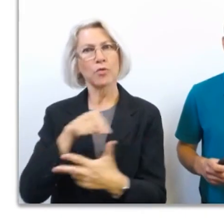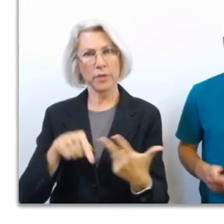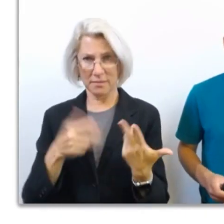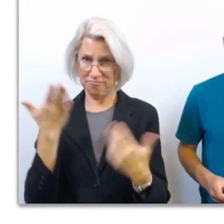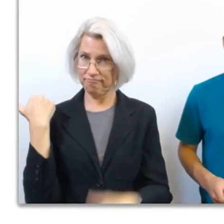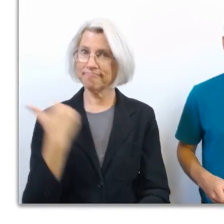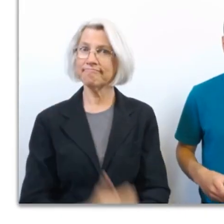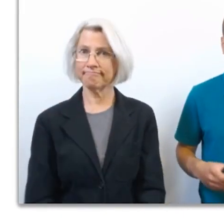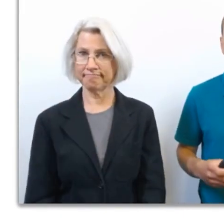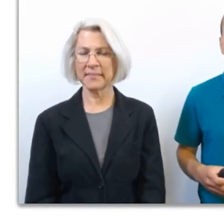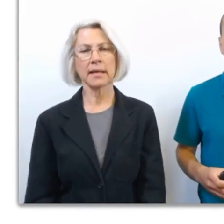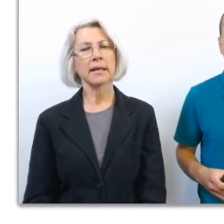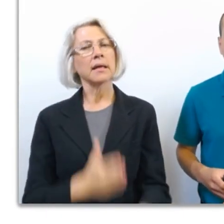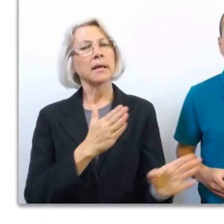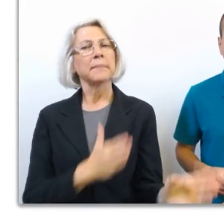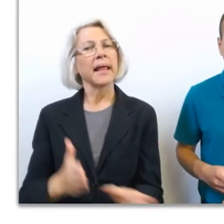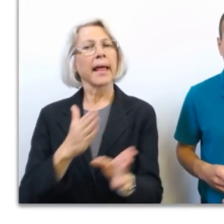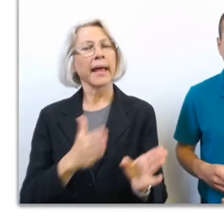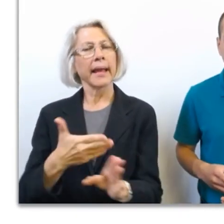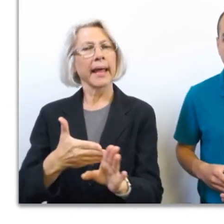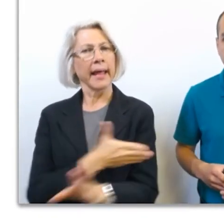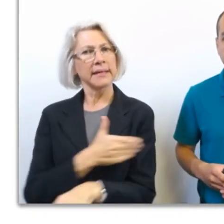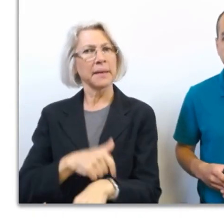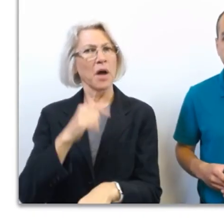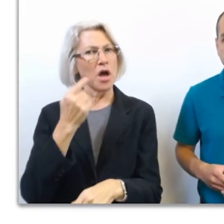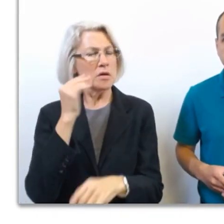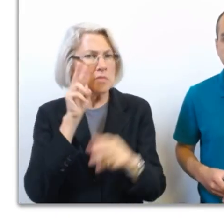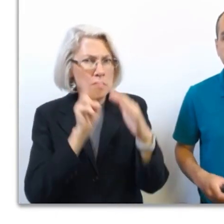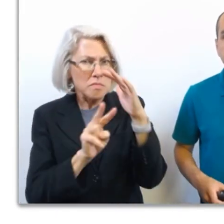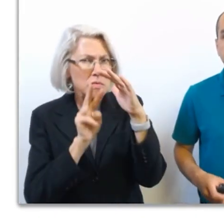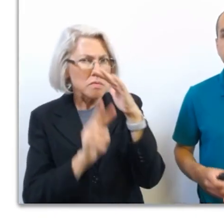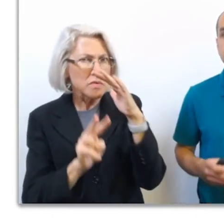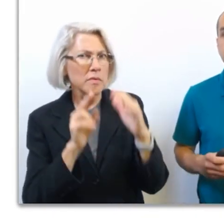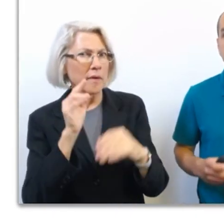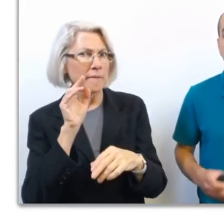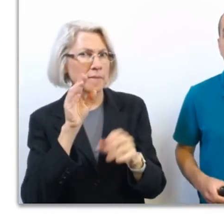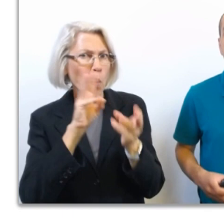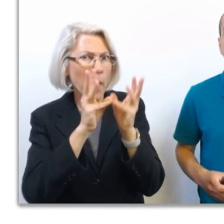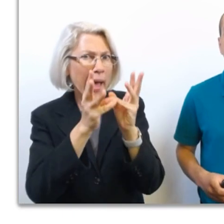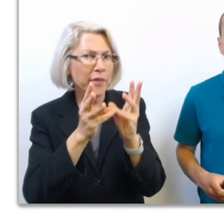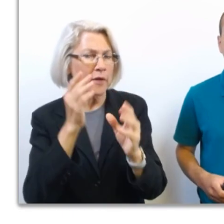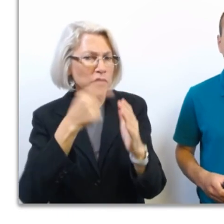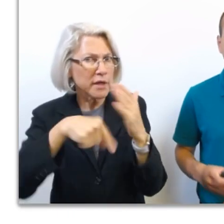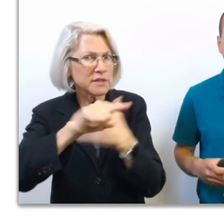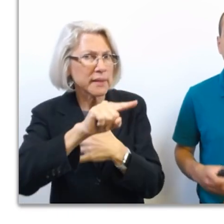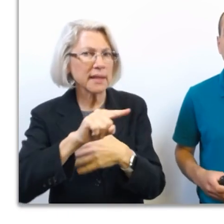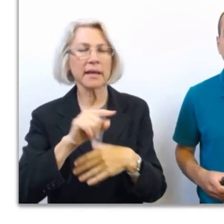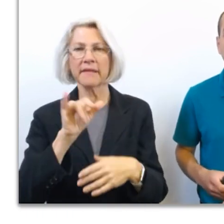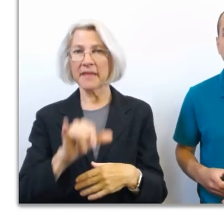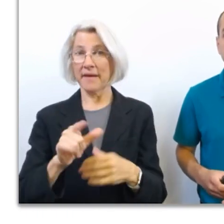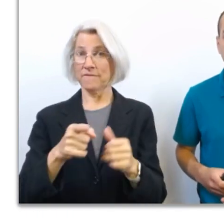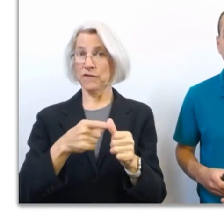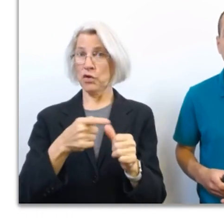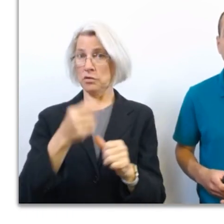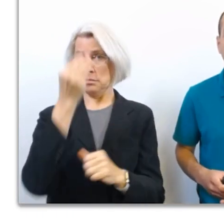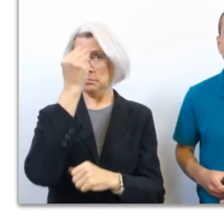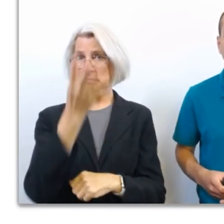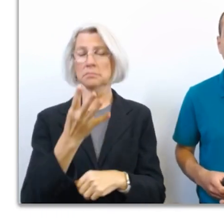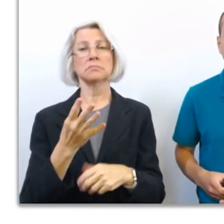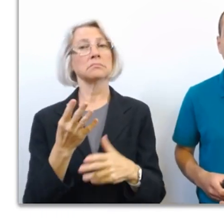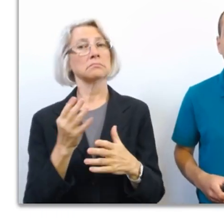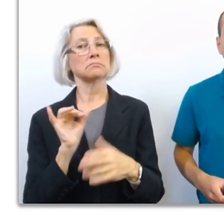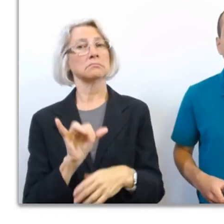Think ahead and always know what your forecast is for the week ahead. This is your first indication that bad weather could be in store.